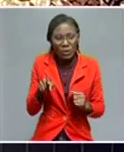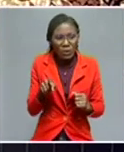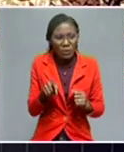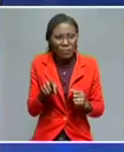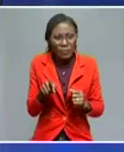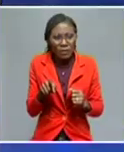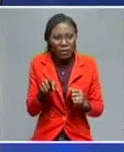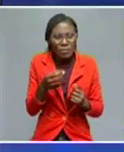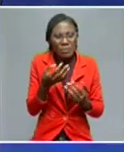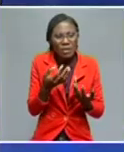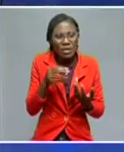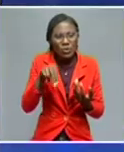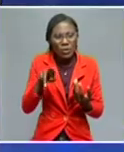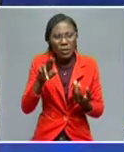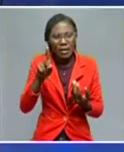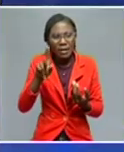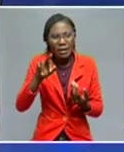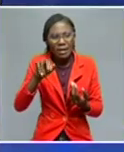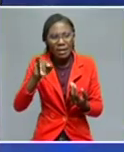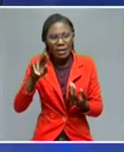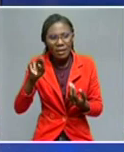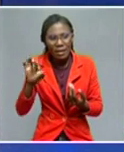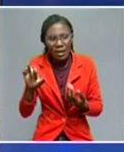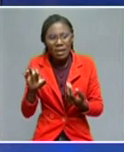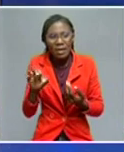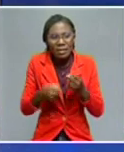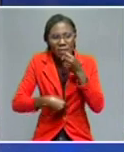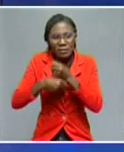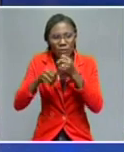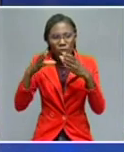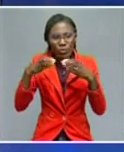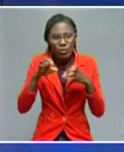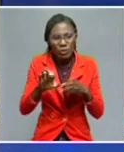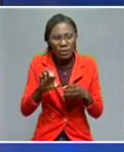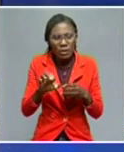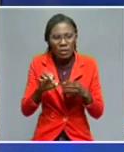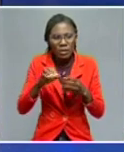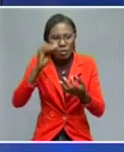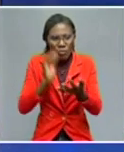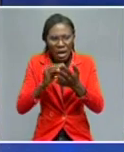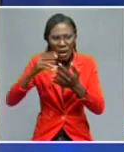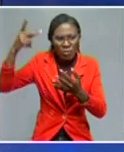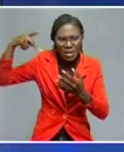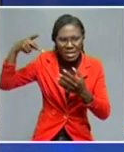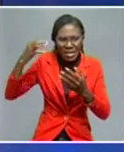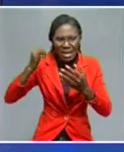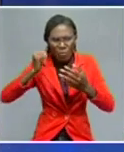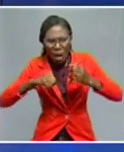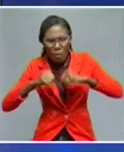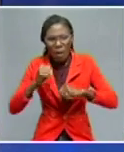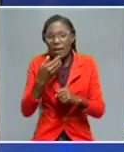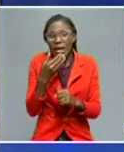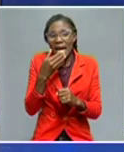Ukraine, with the support of its allies, would reach a political and diplomatic agreement